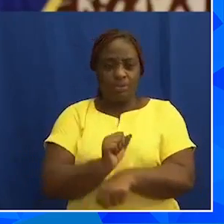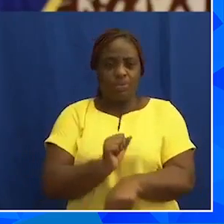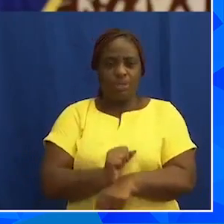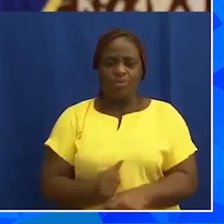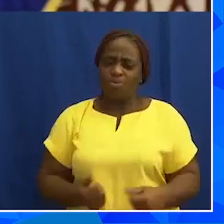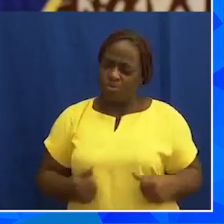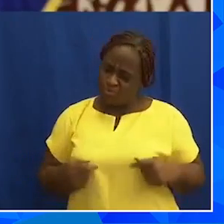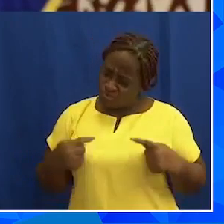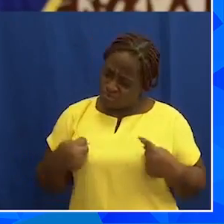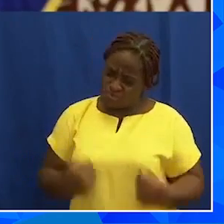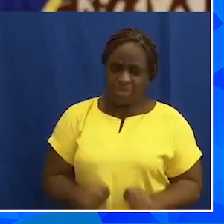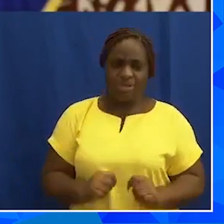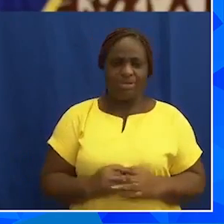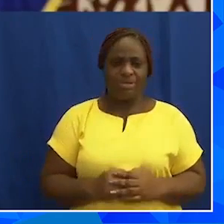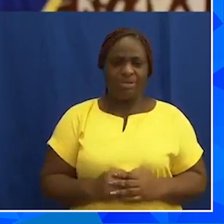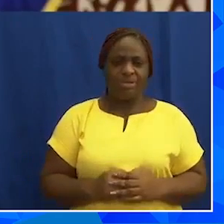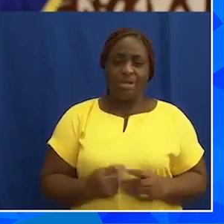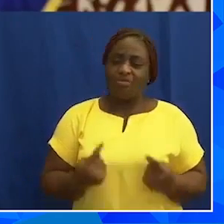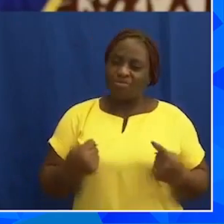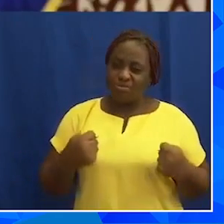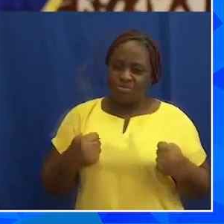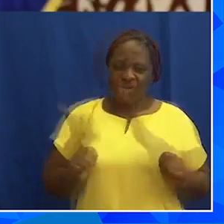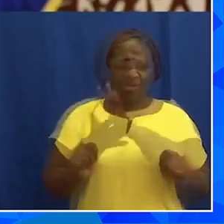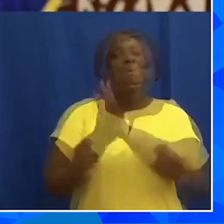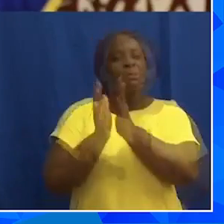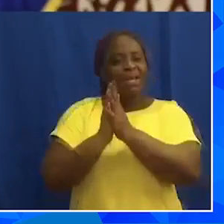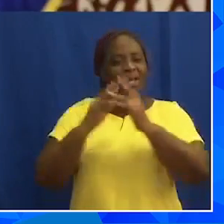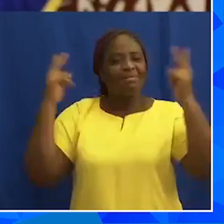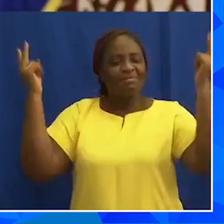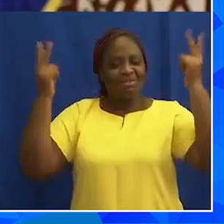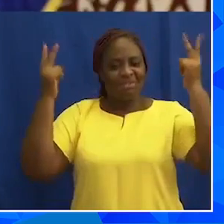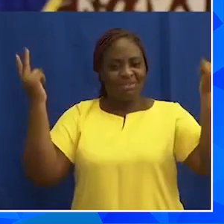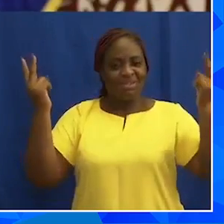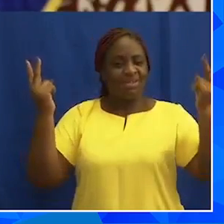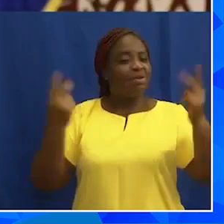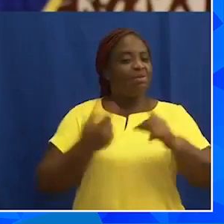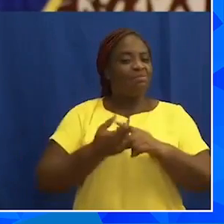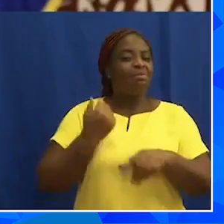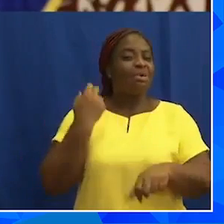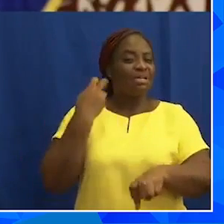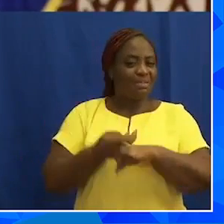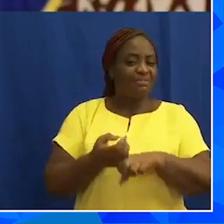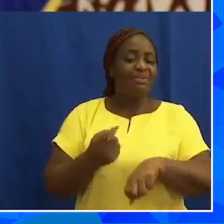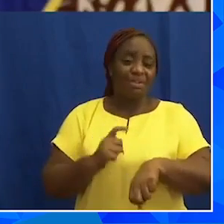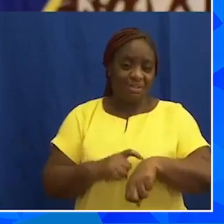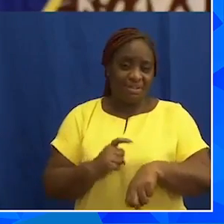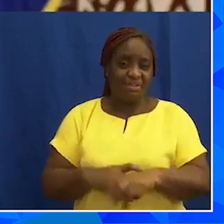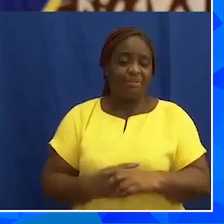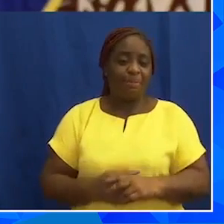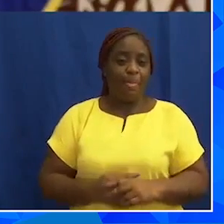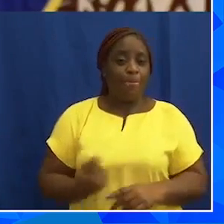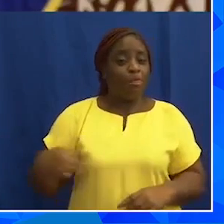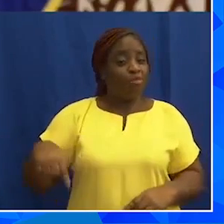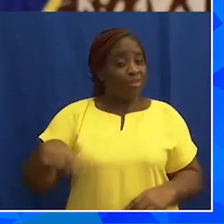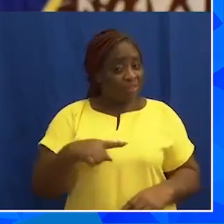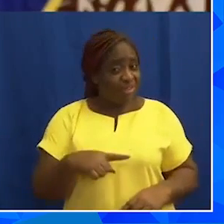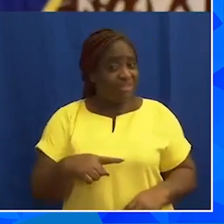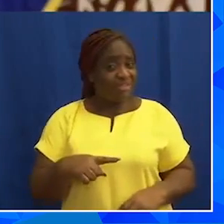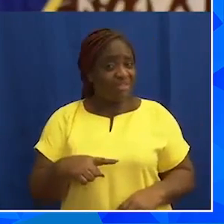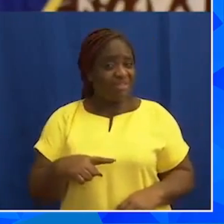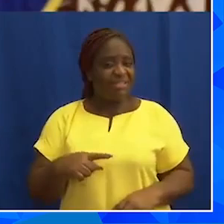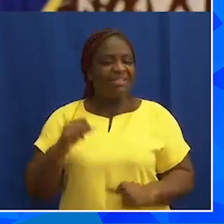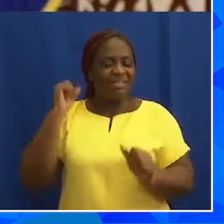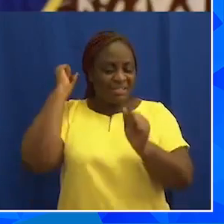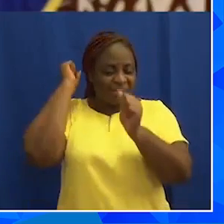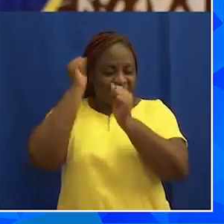that under God we will emerge victorious from our current difficulties. For this too